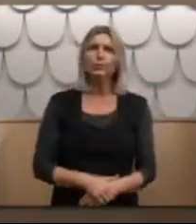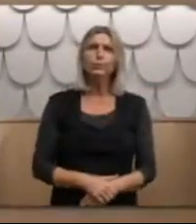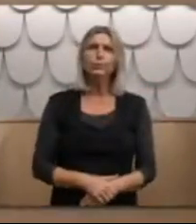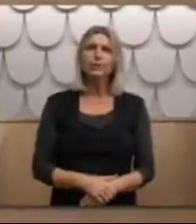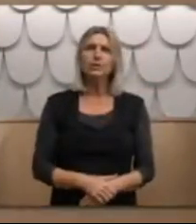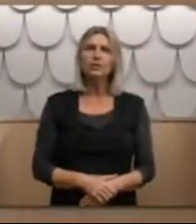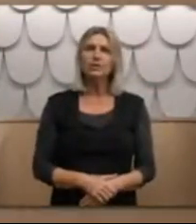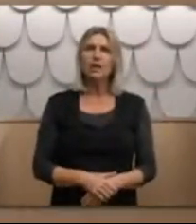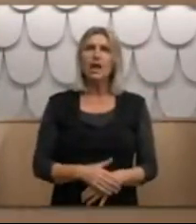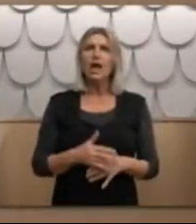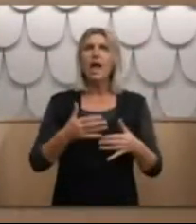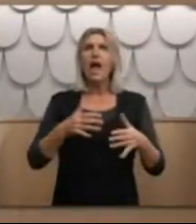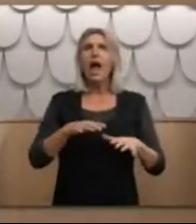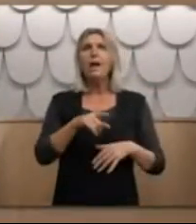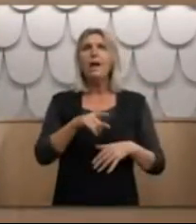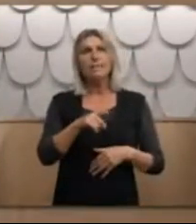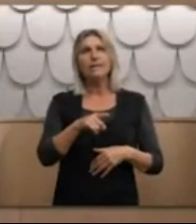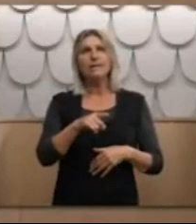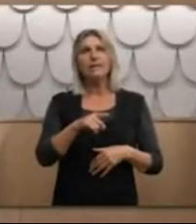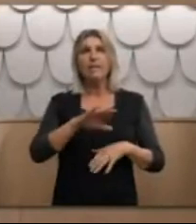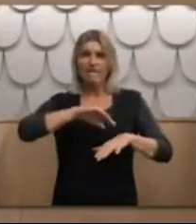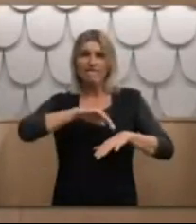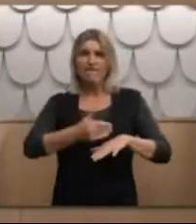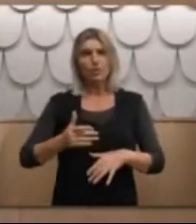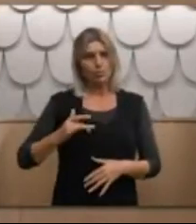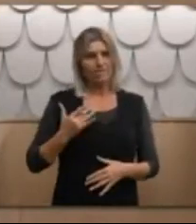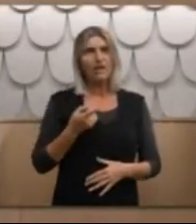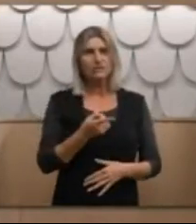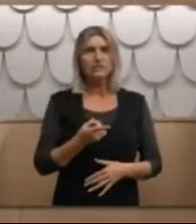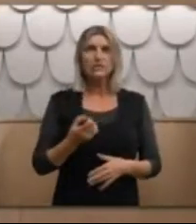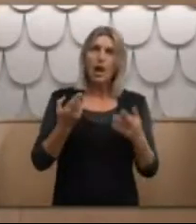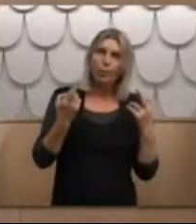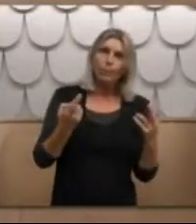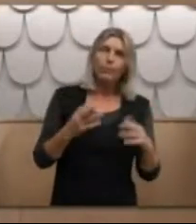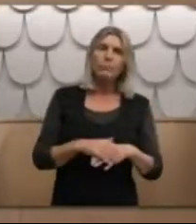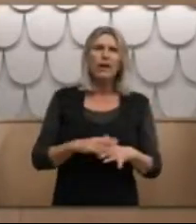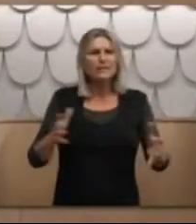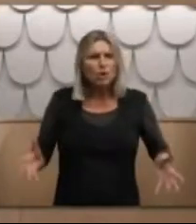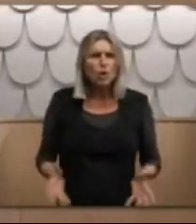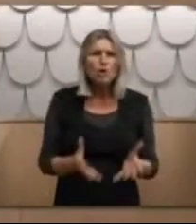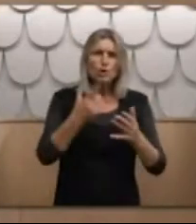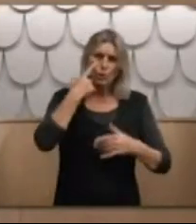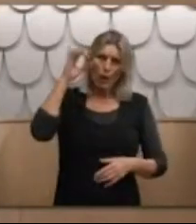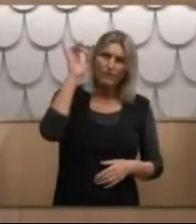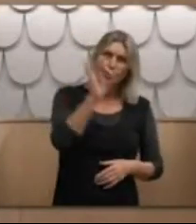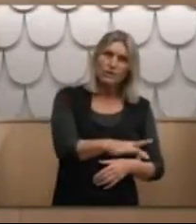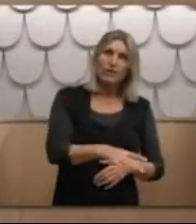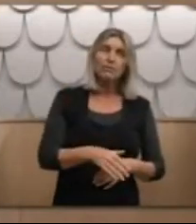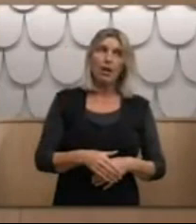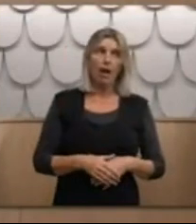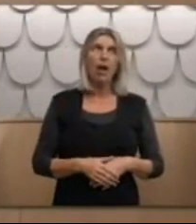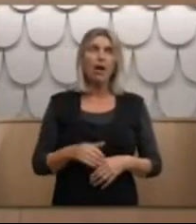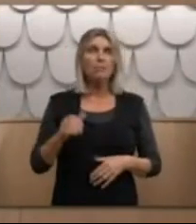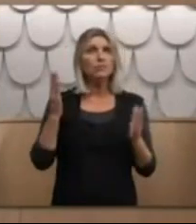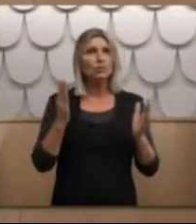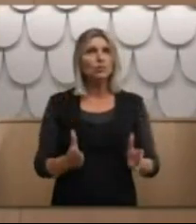that maybe some lasting effects from that can be felt. But I just urge you to look after yourself. I'm sure your loyal wife is